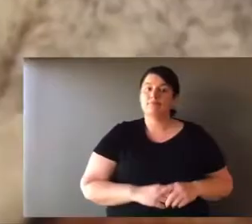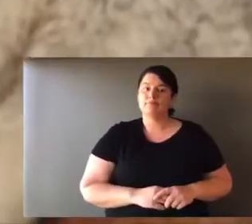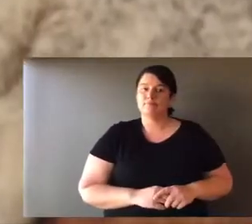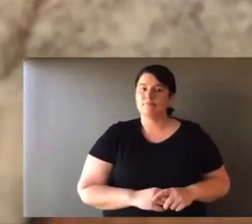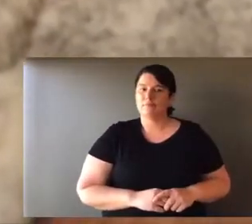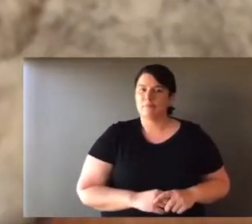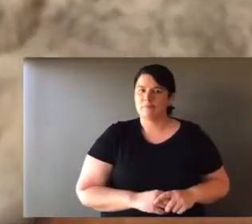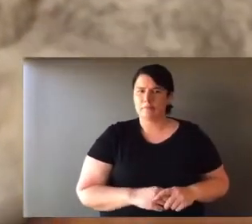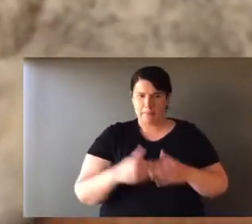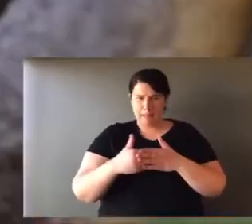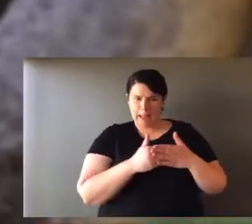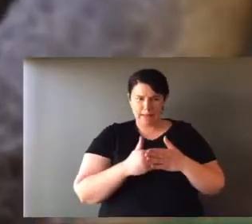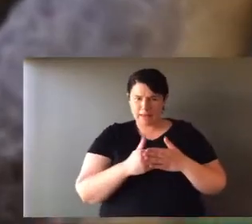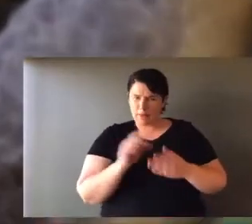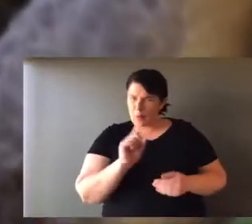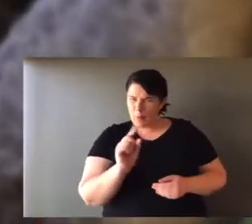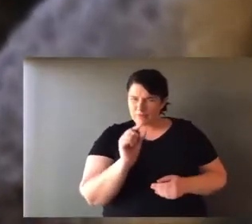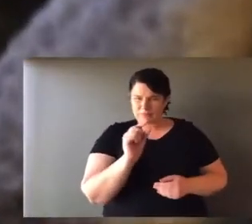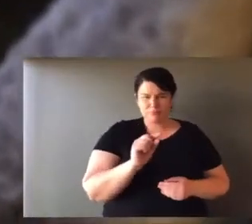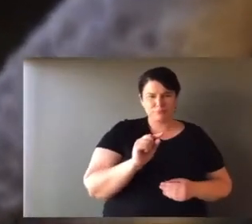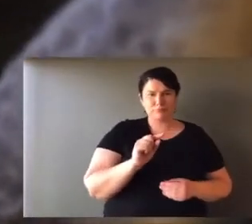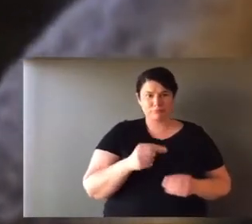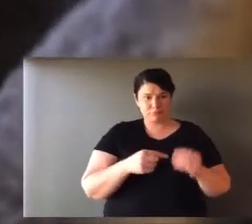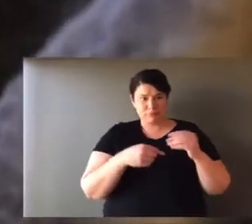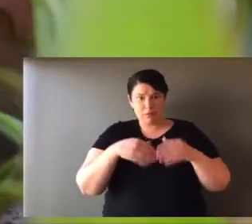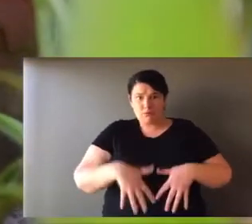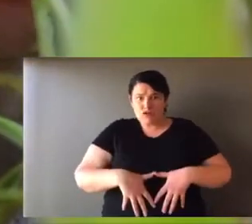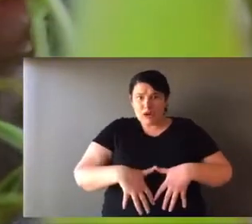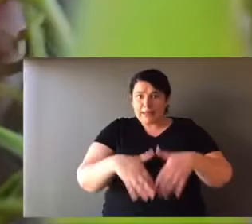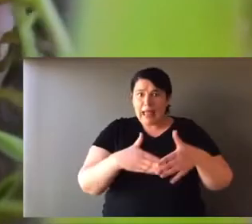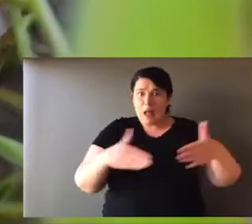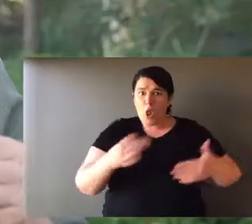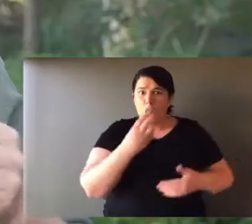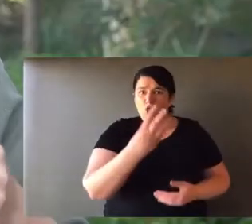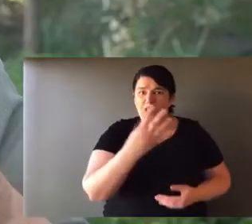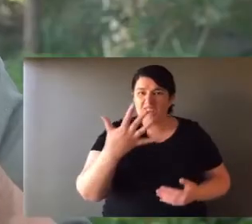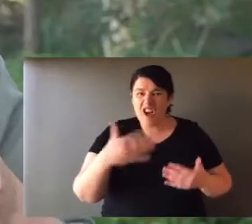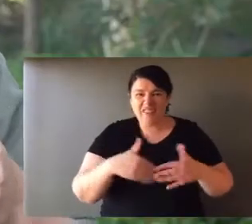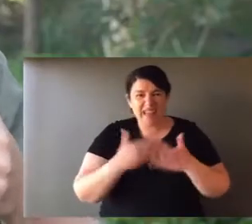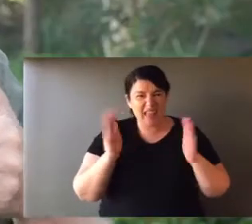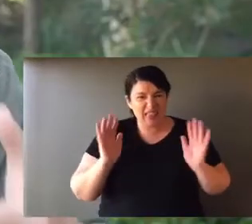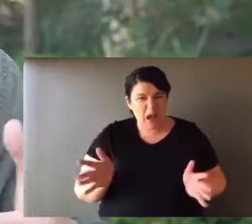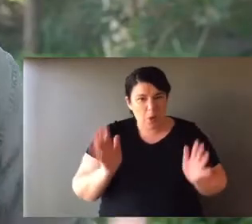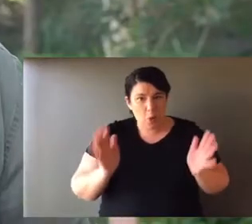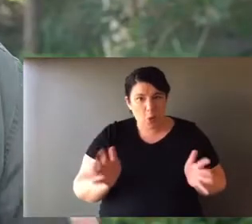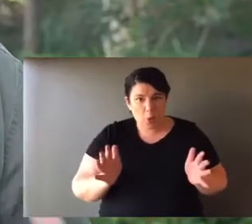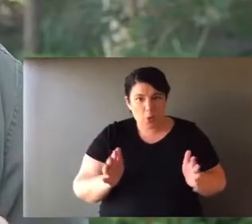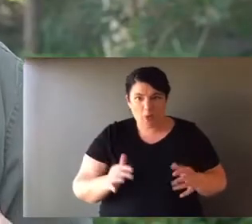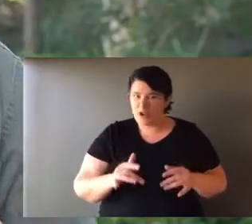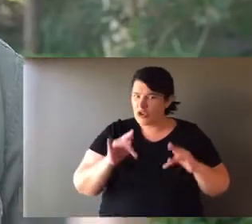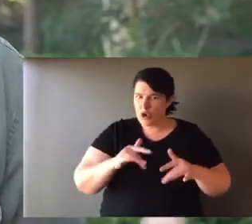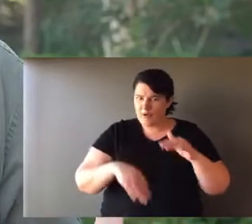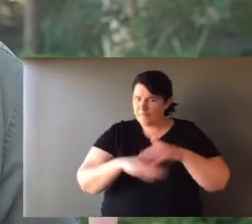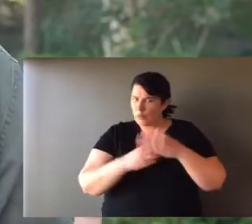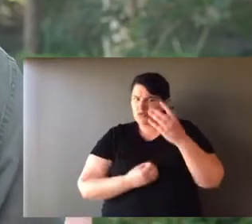crawls up into the pouch. Now just pause for a second and think about that joey. It was only in mum's womb for